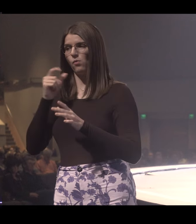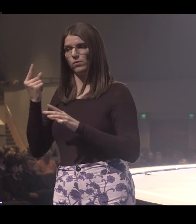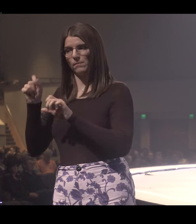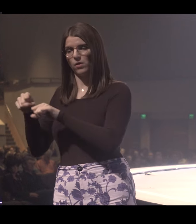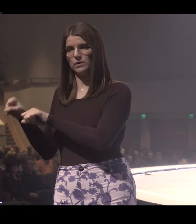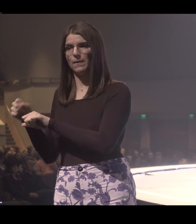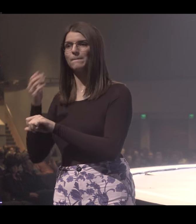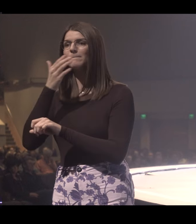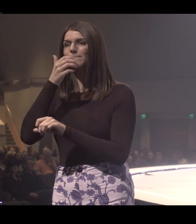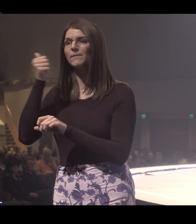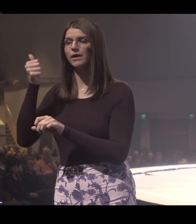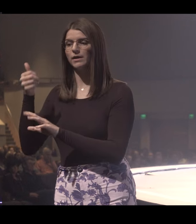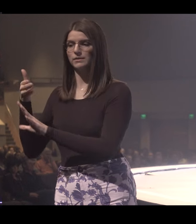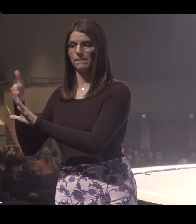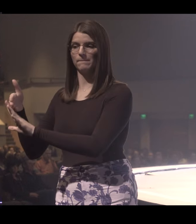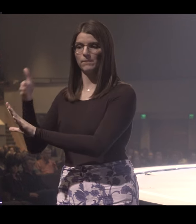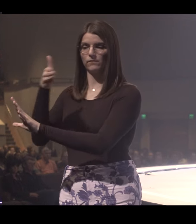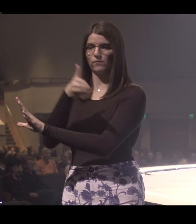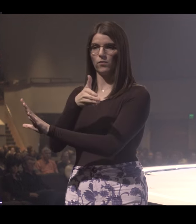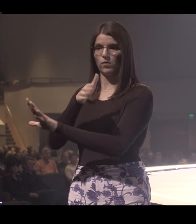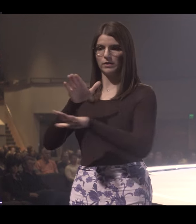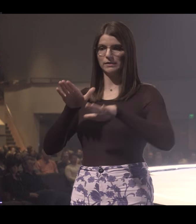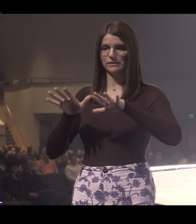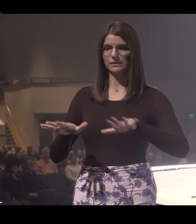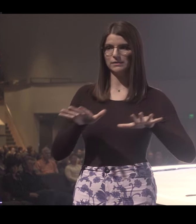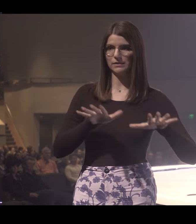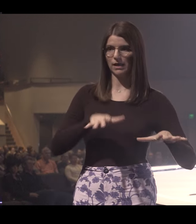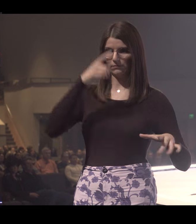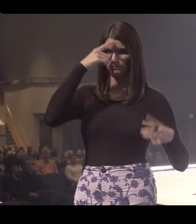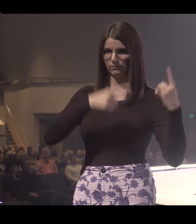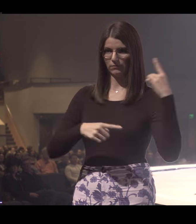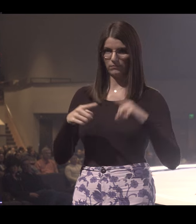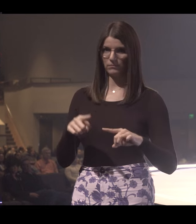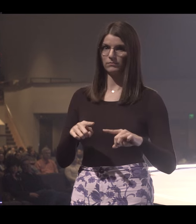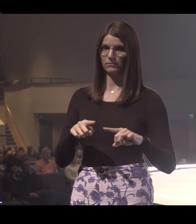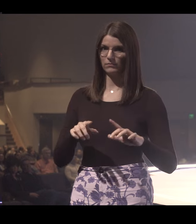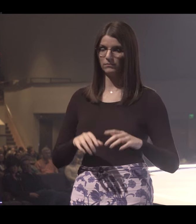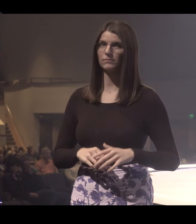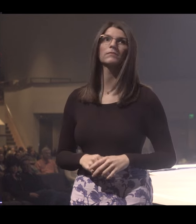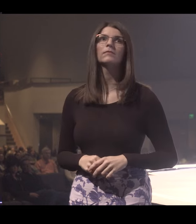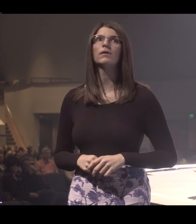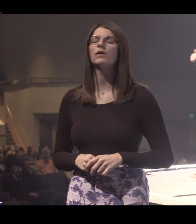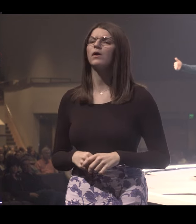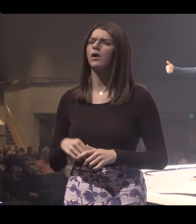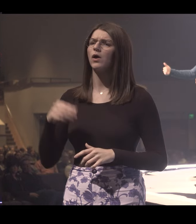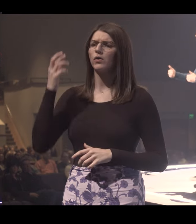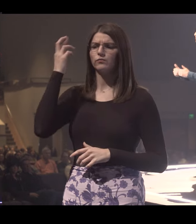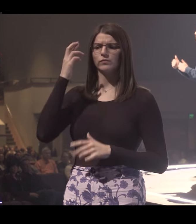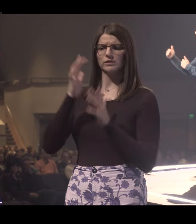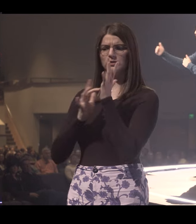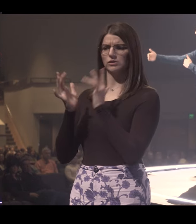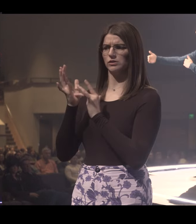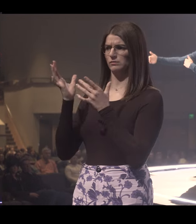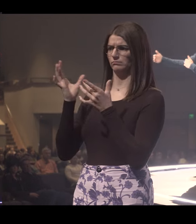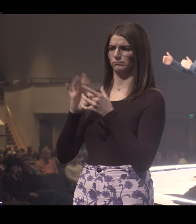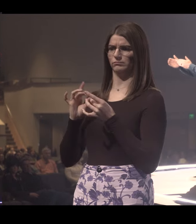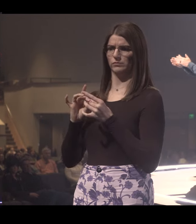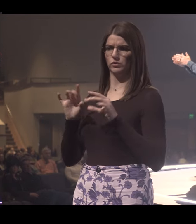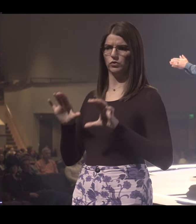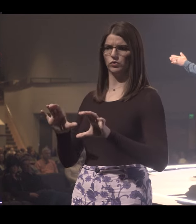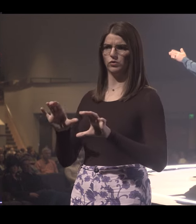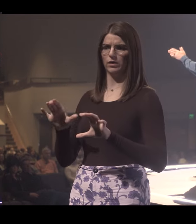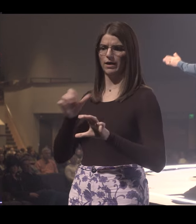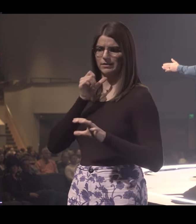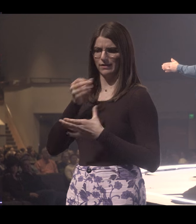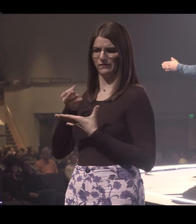it's not always possible, but do your best to settle the dispute before you get to court. Now, why would Jesus tell us to do